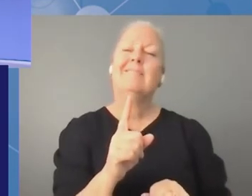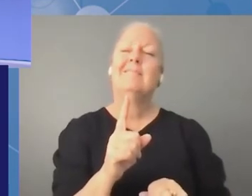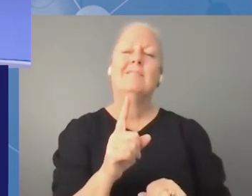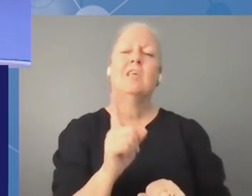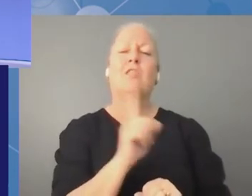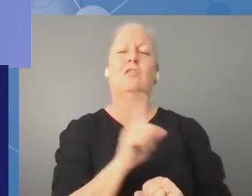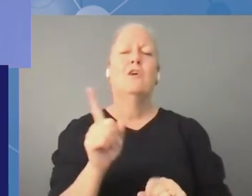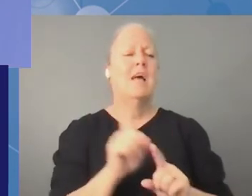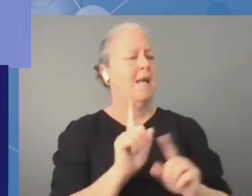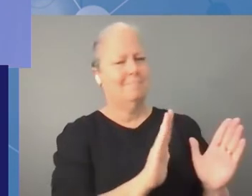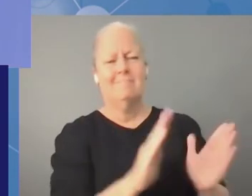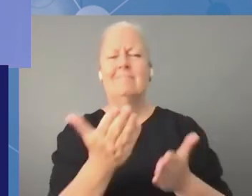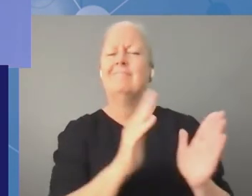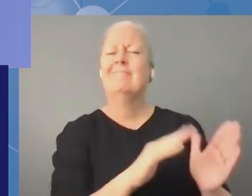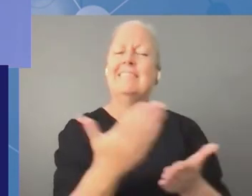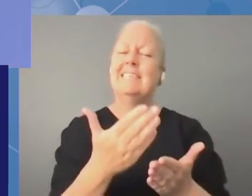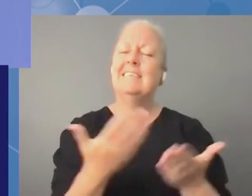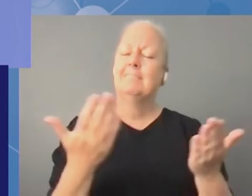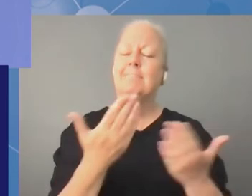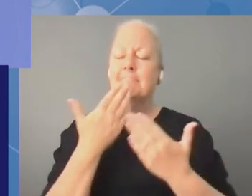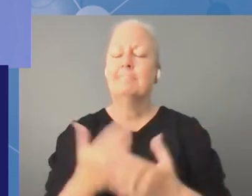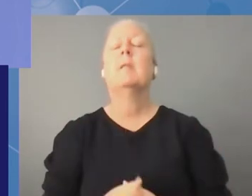you thank you very much